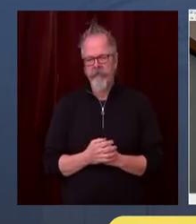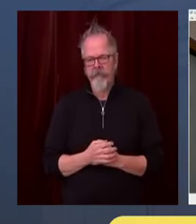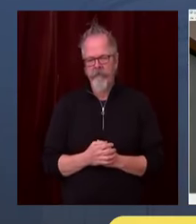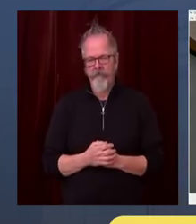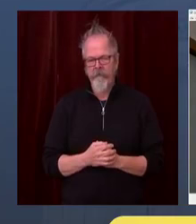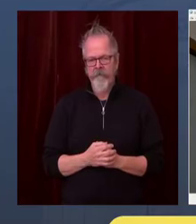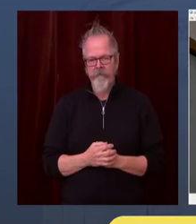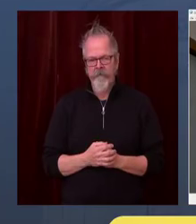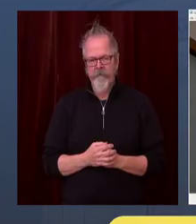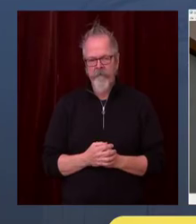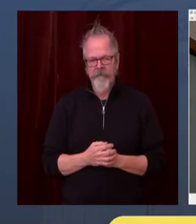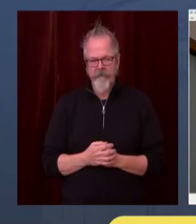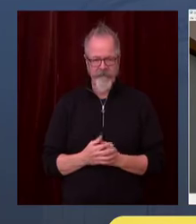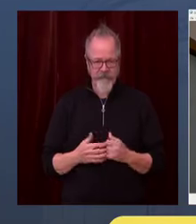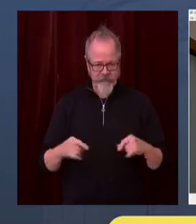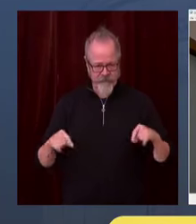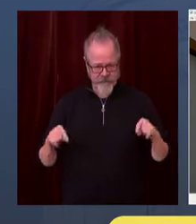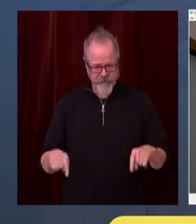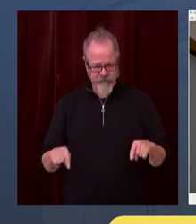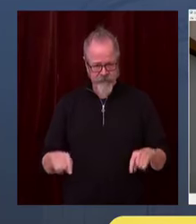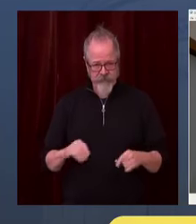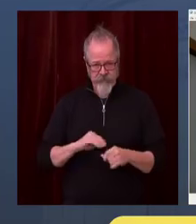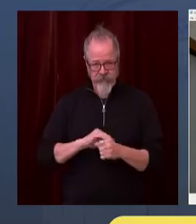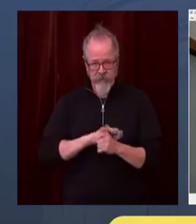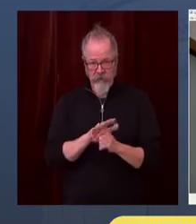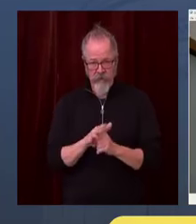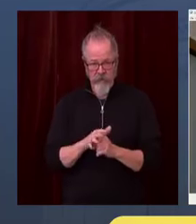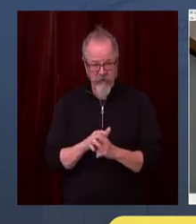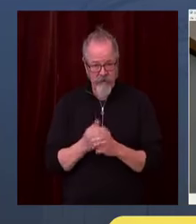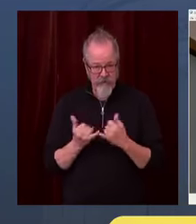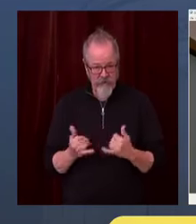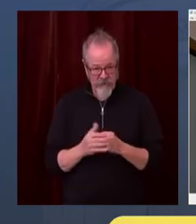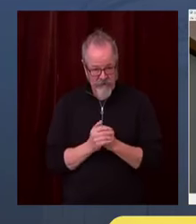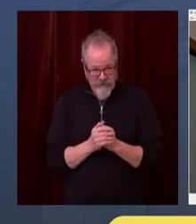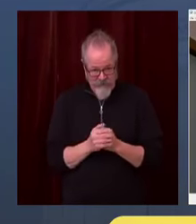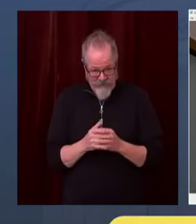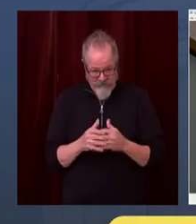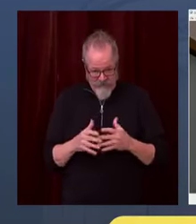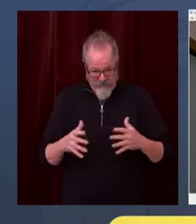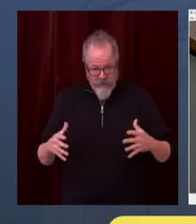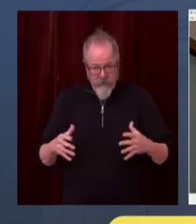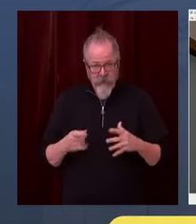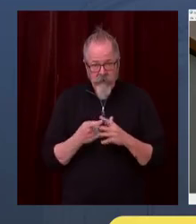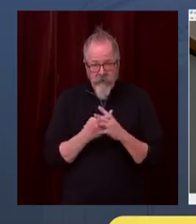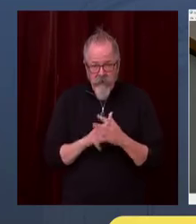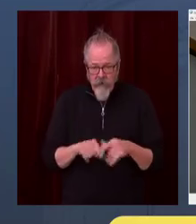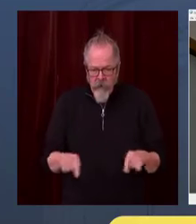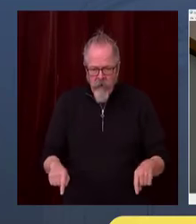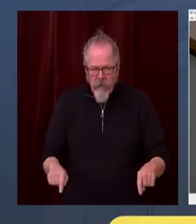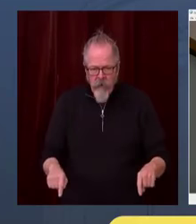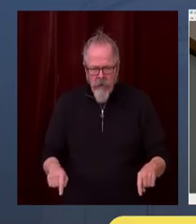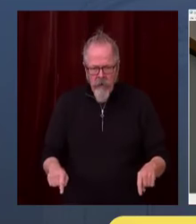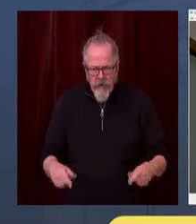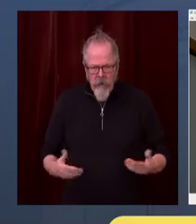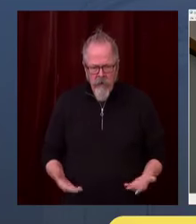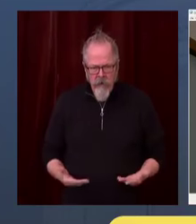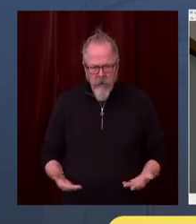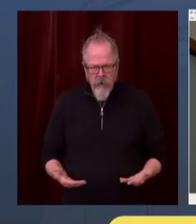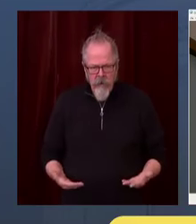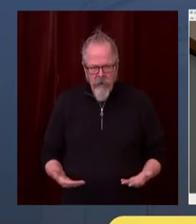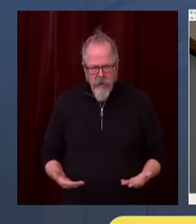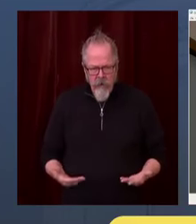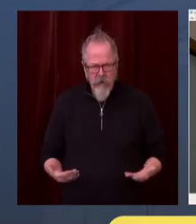-19, we were the first to face this pandemic, and that you and other local officials standing up together helped us reach,